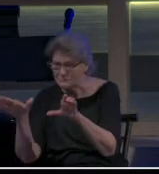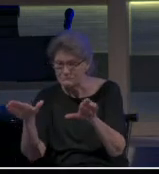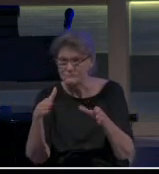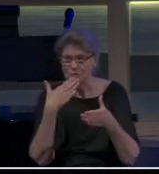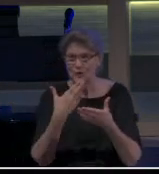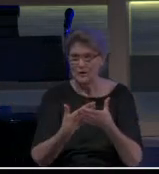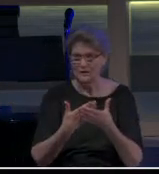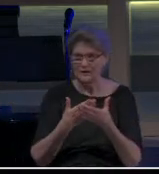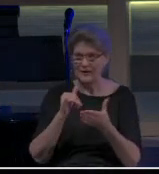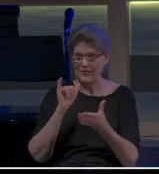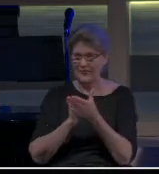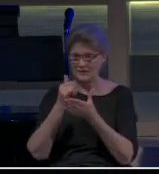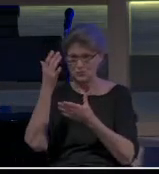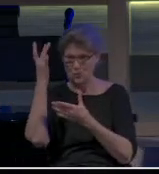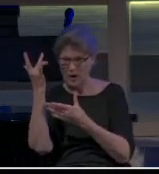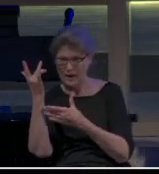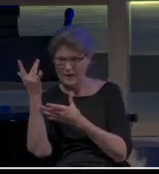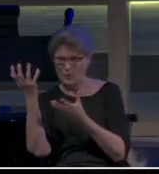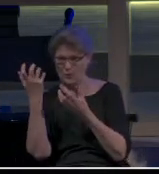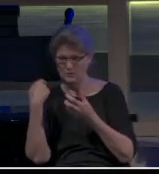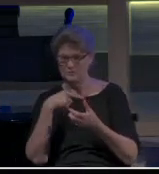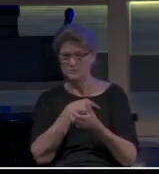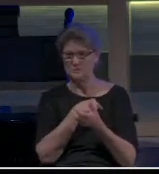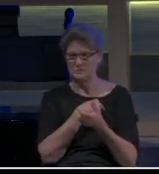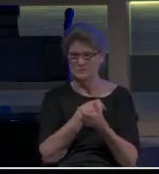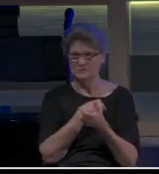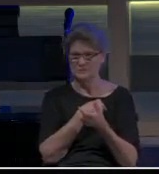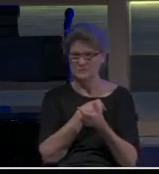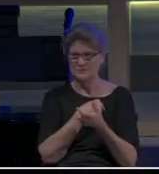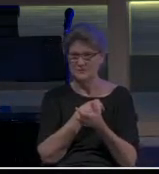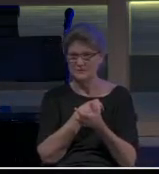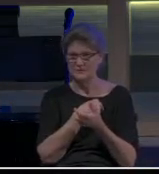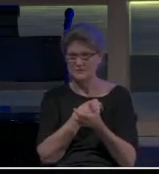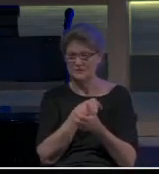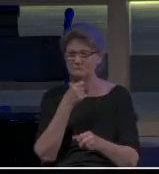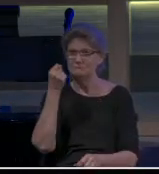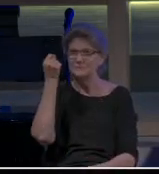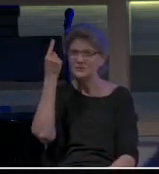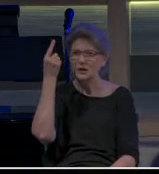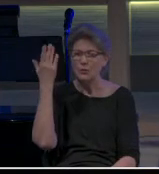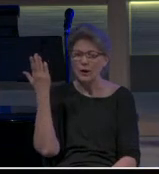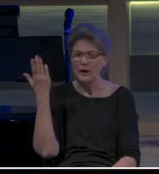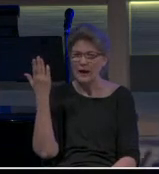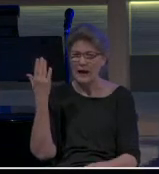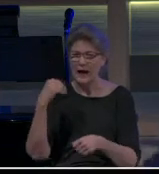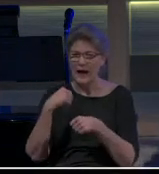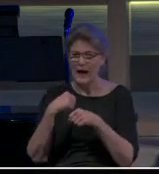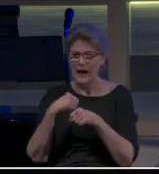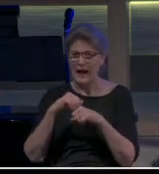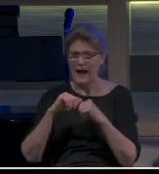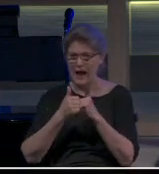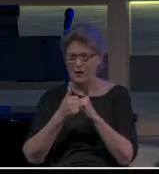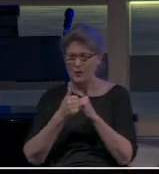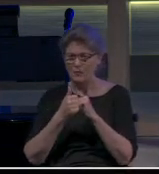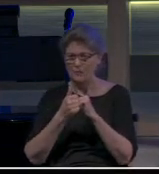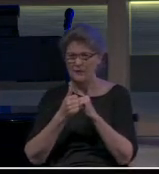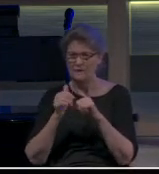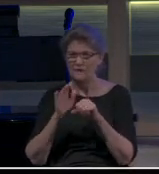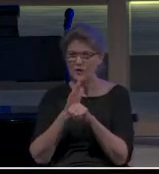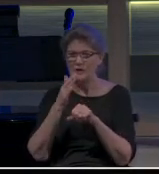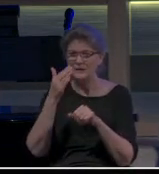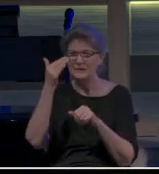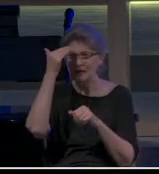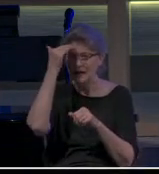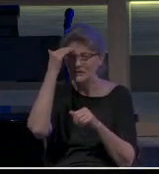why he saved us. That's why he wants us to understand, to have a full and complete knowledge of the